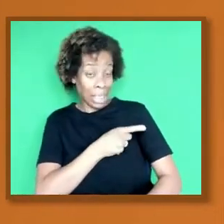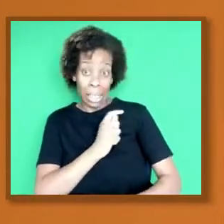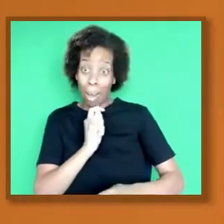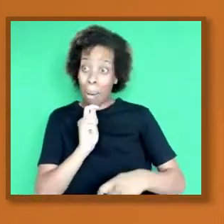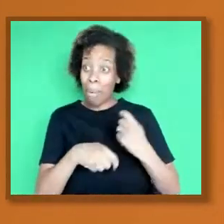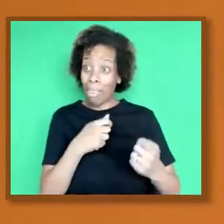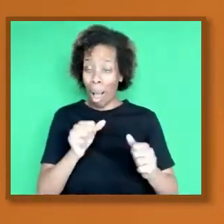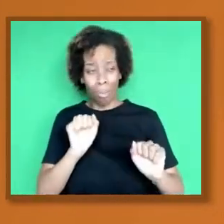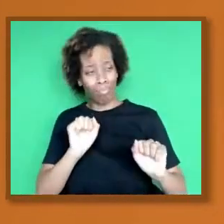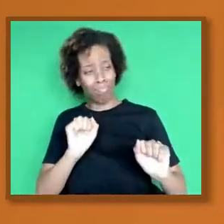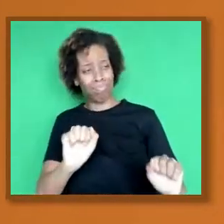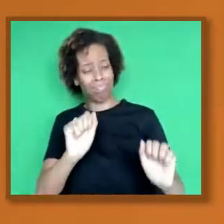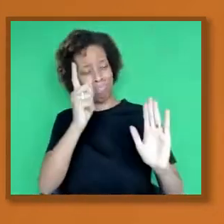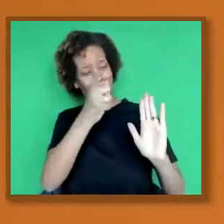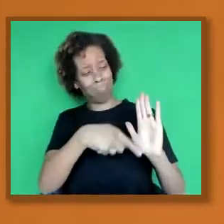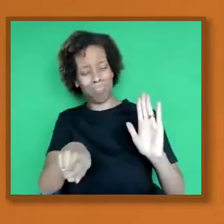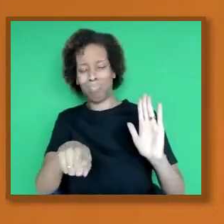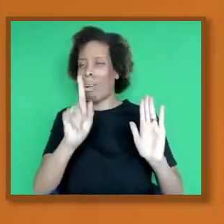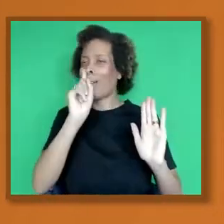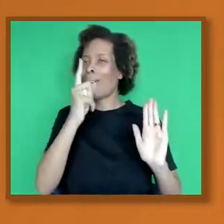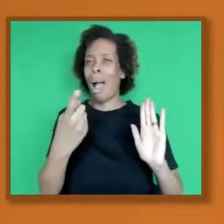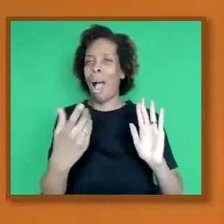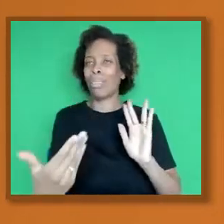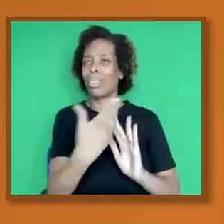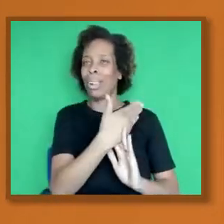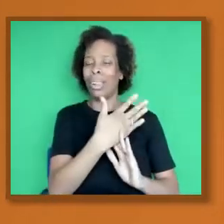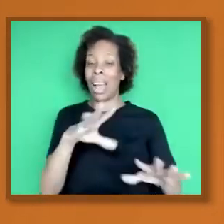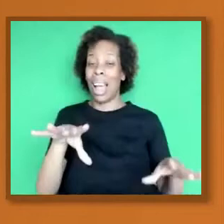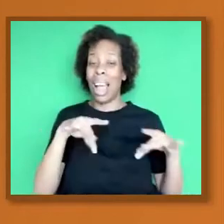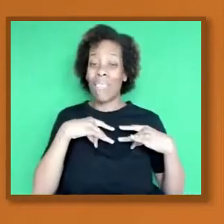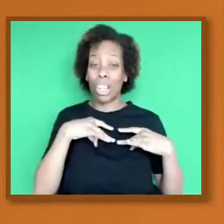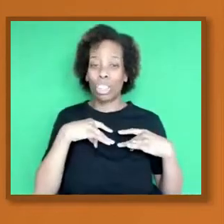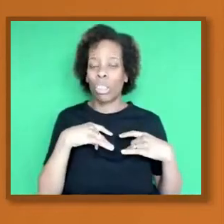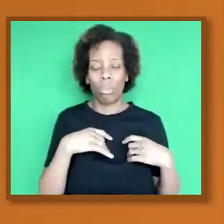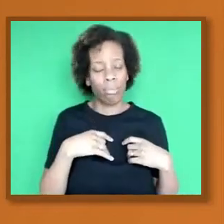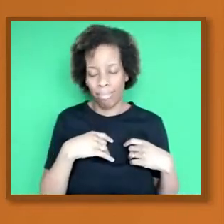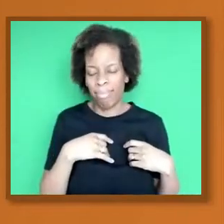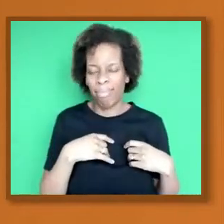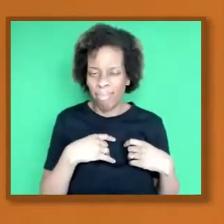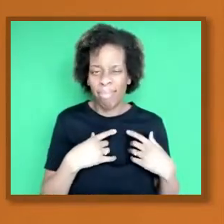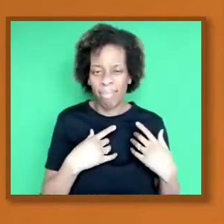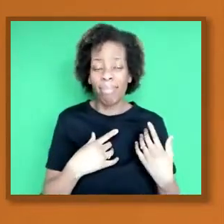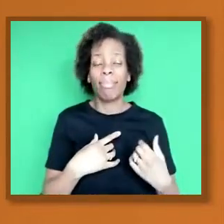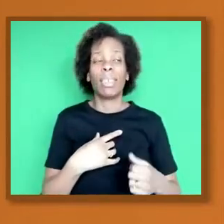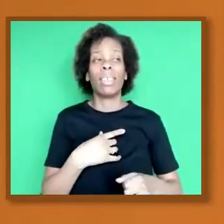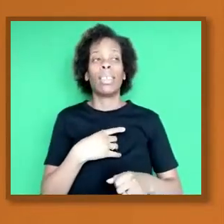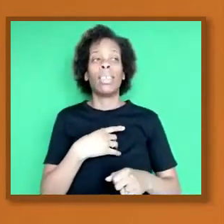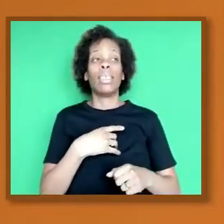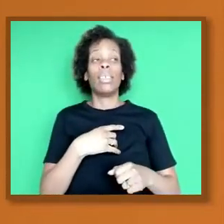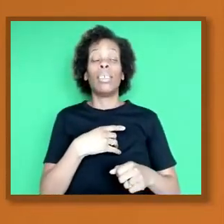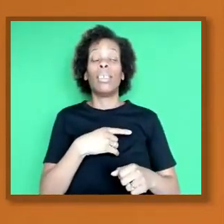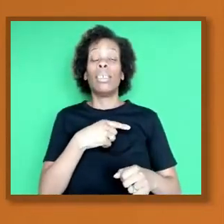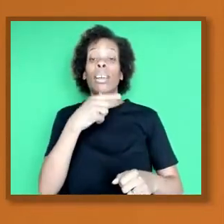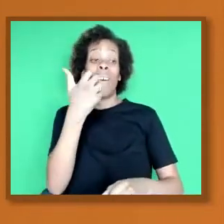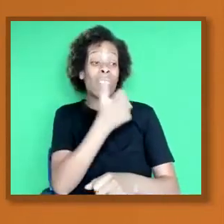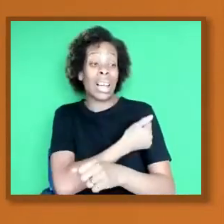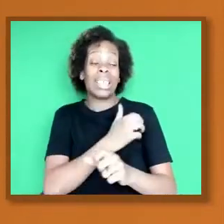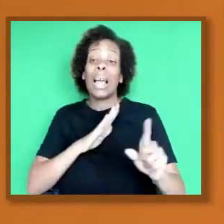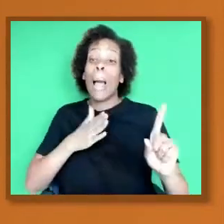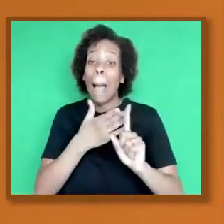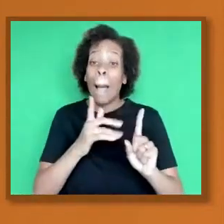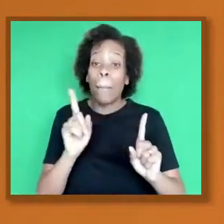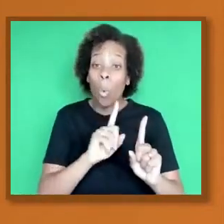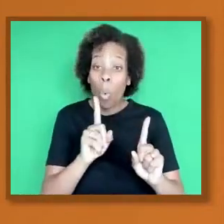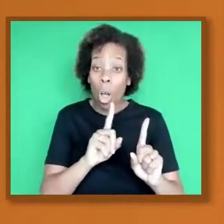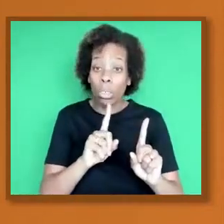infected. That's not its purpose. The purpose is to reduce the effect of the virus because you've